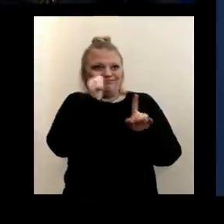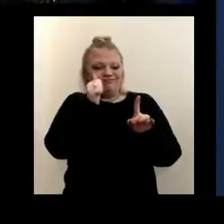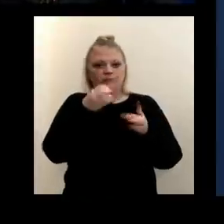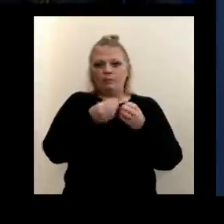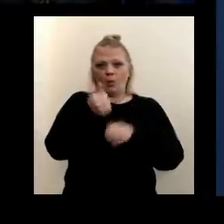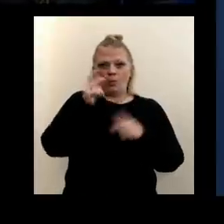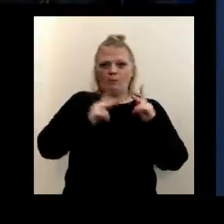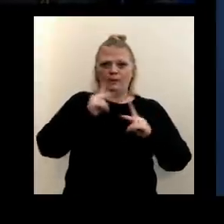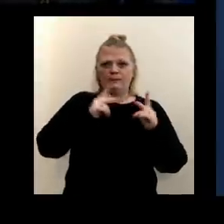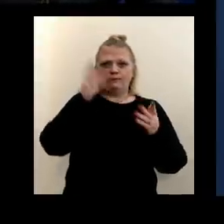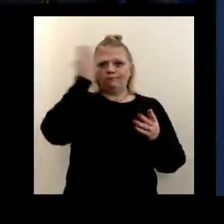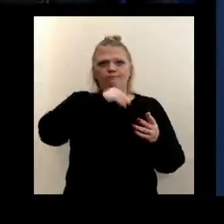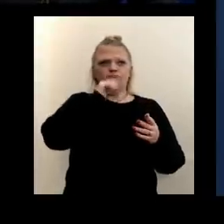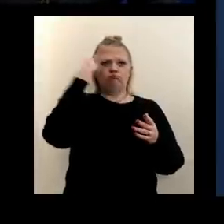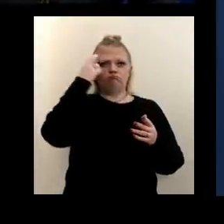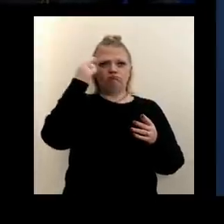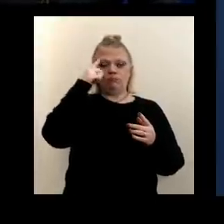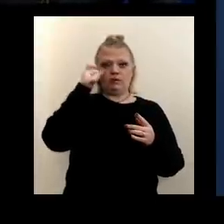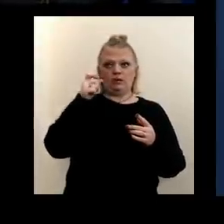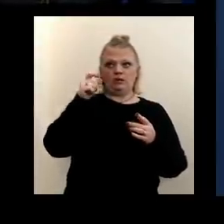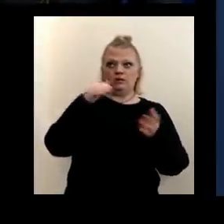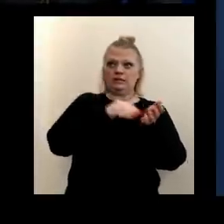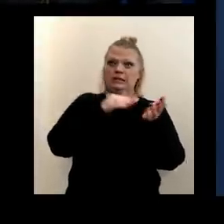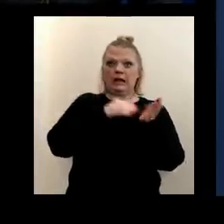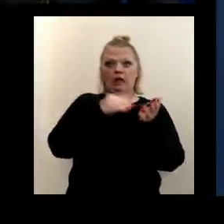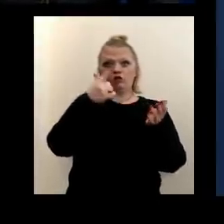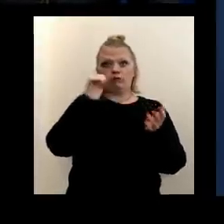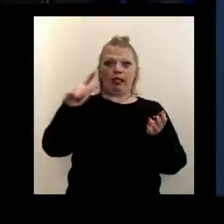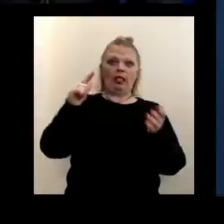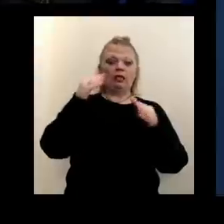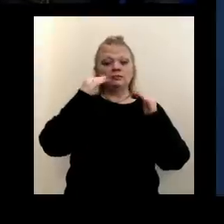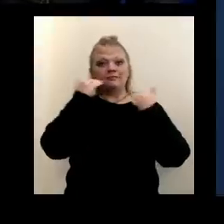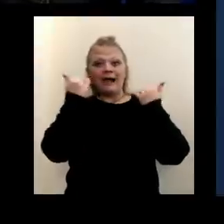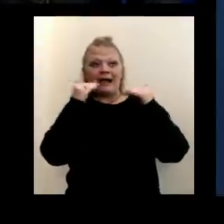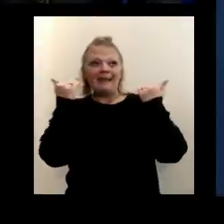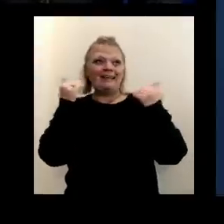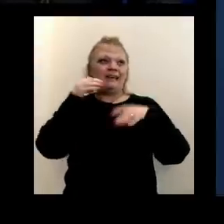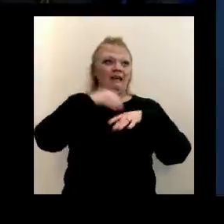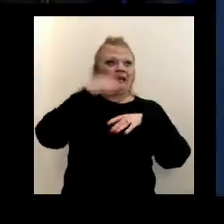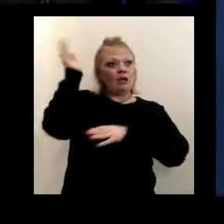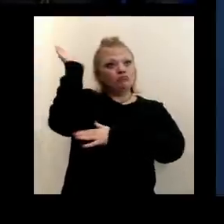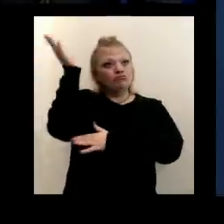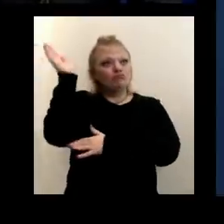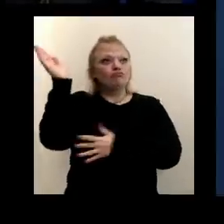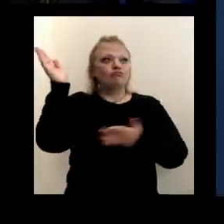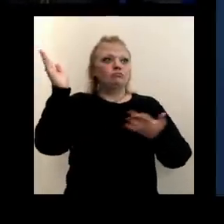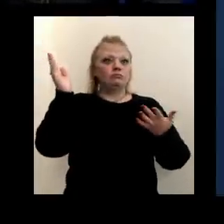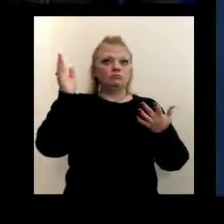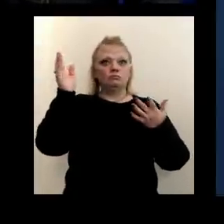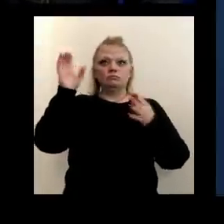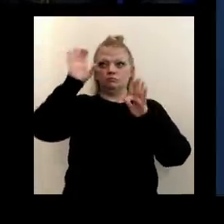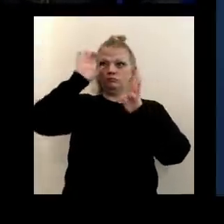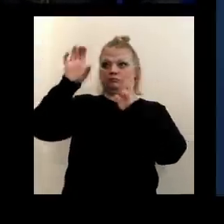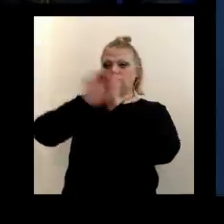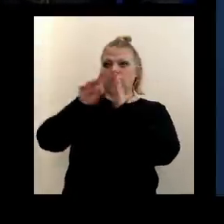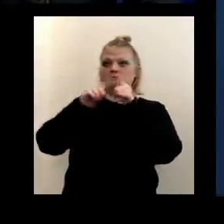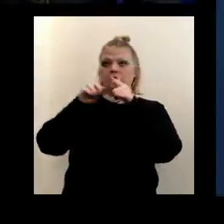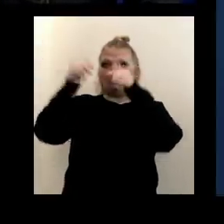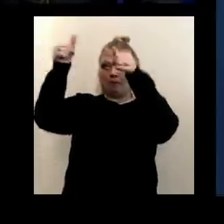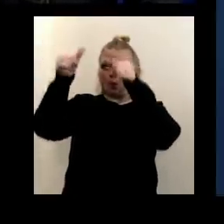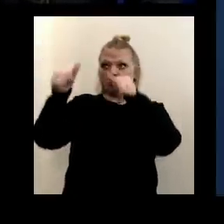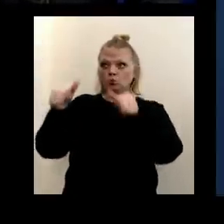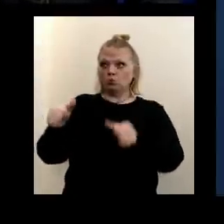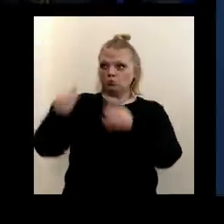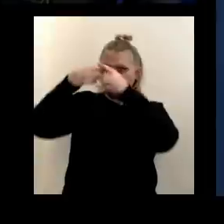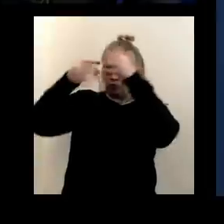realize it because there's a picture of Dr. Gail smiling, Dr. Gail at a press conference and then posting things which were false